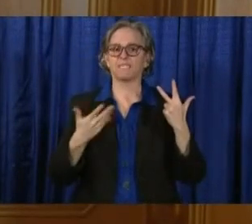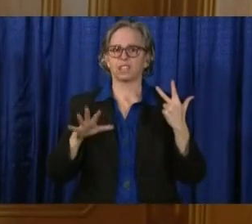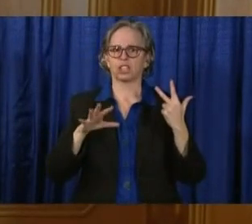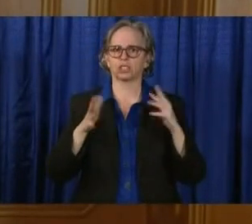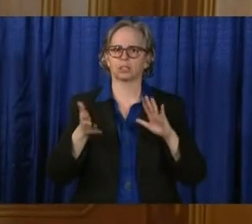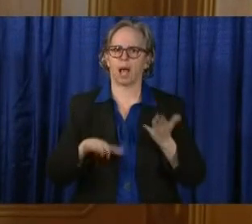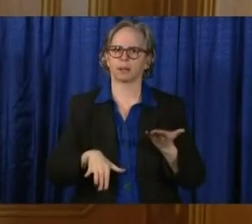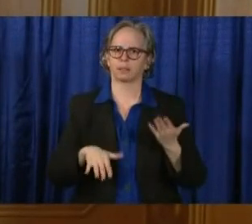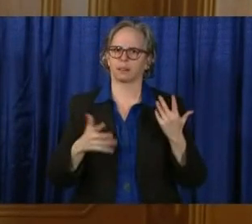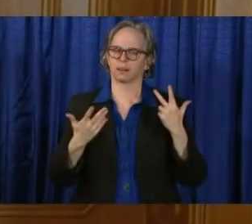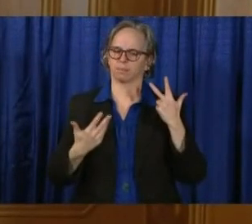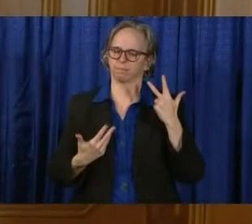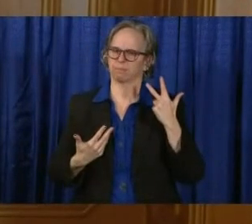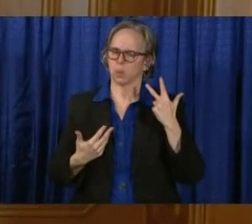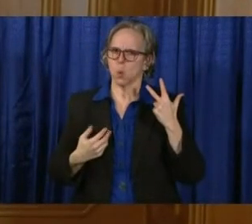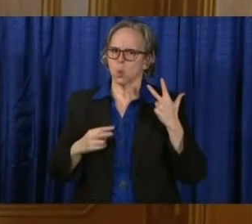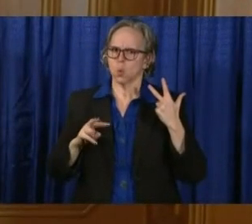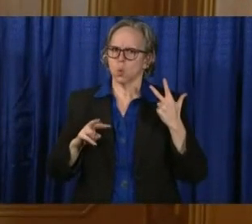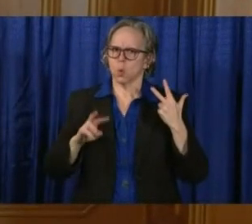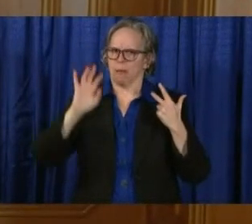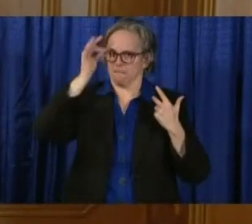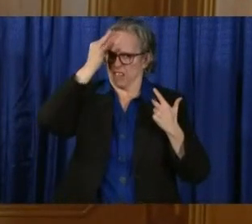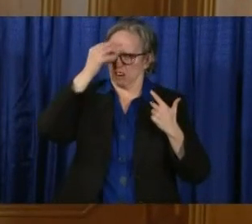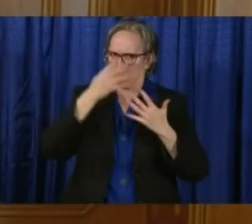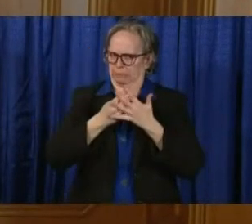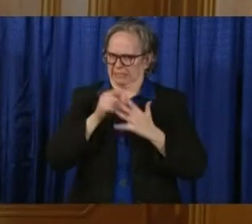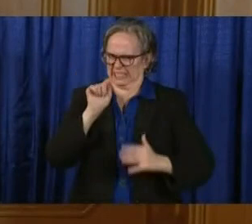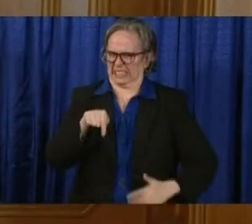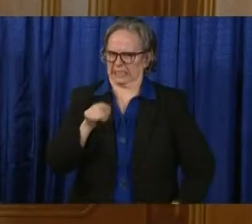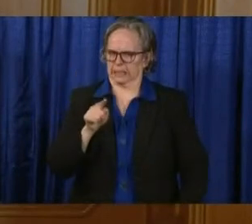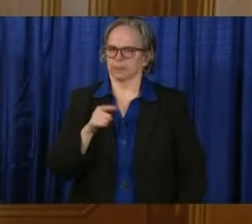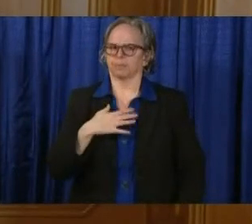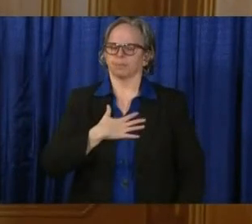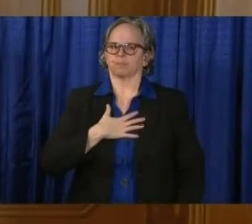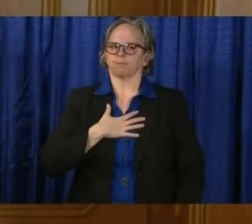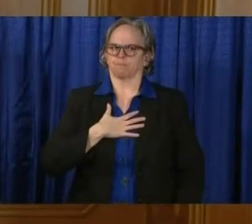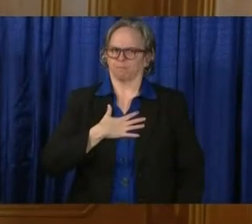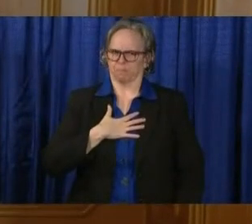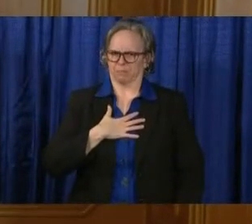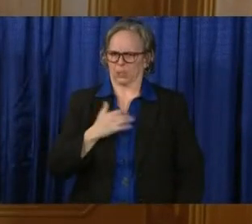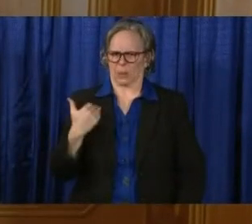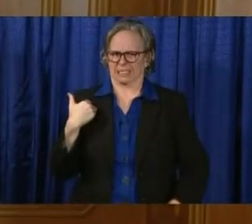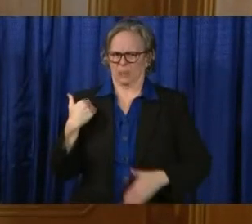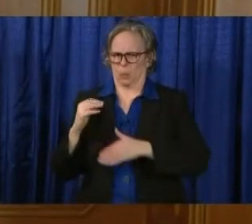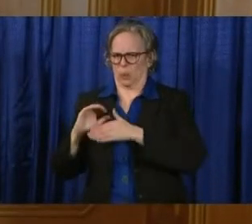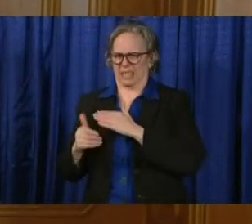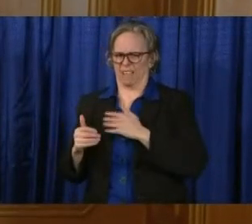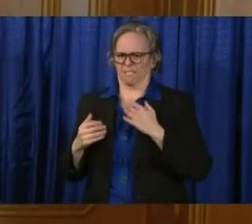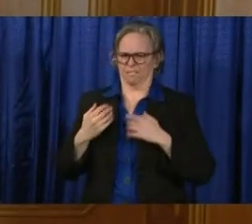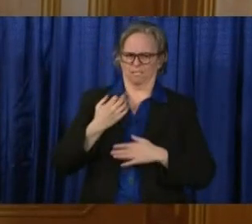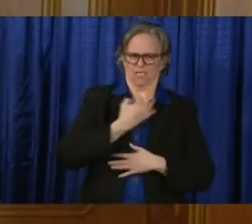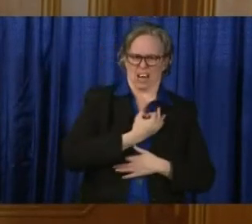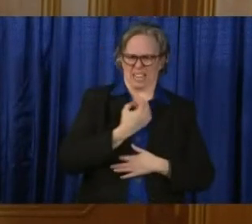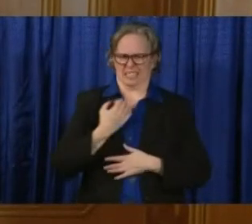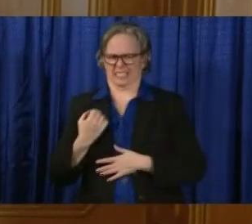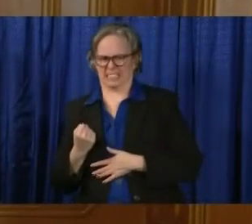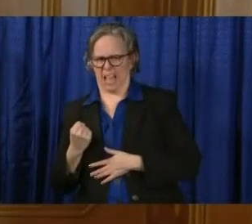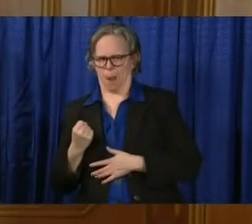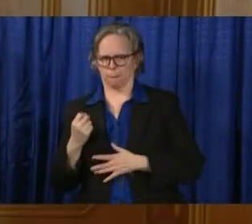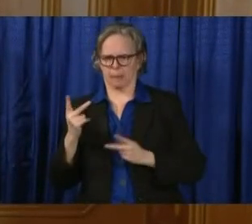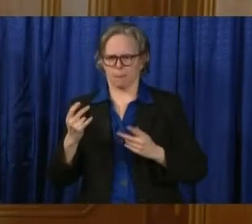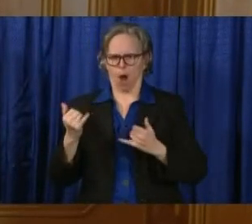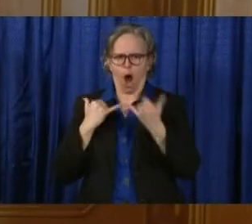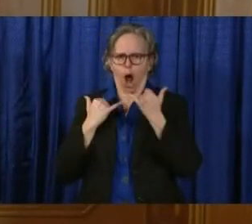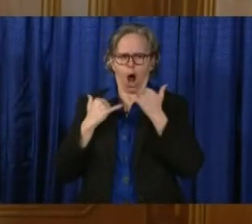Over the weekend, on Friday and Saturday, I started getting calls about what was going on